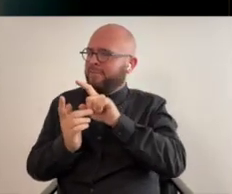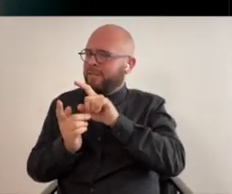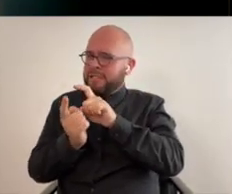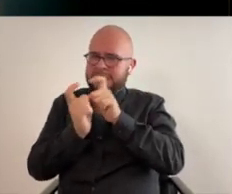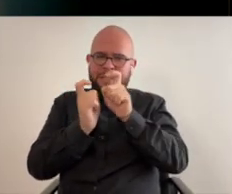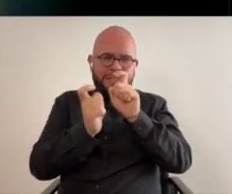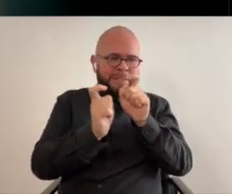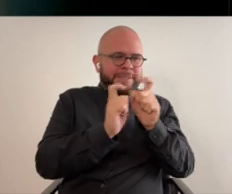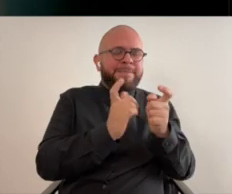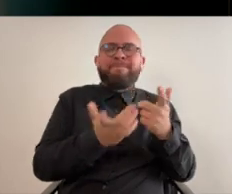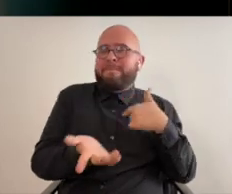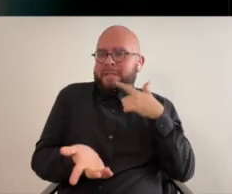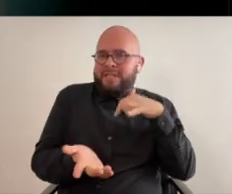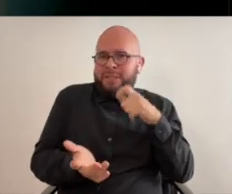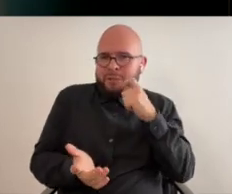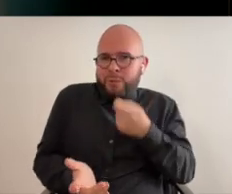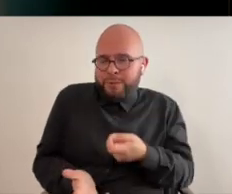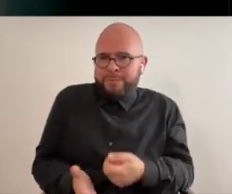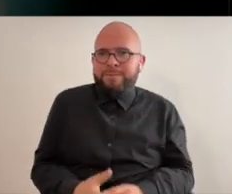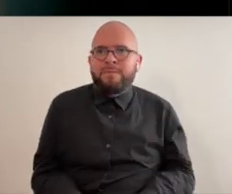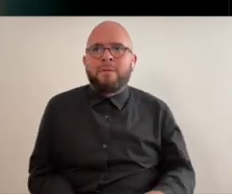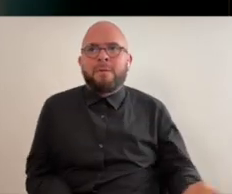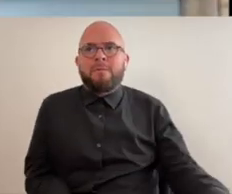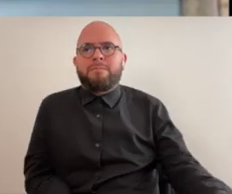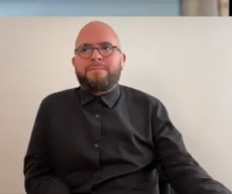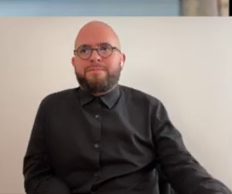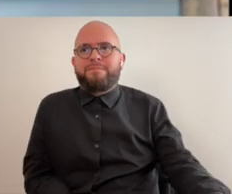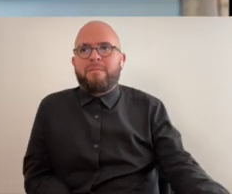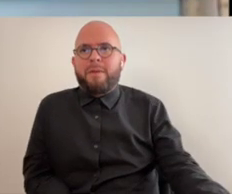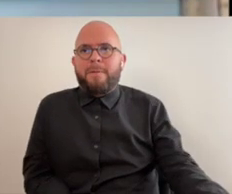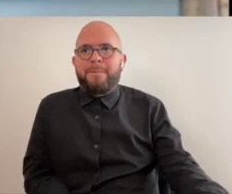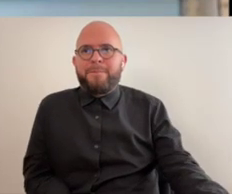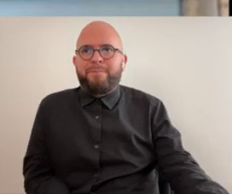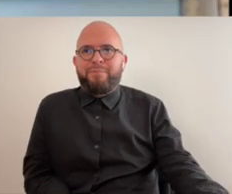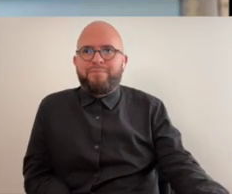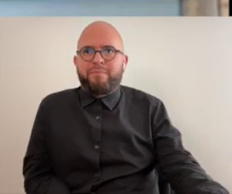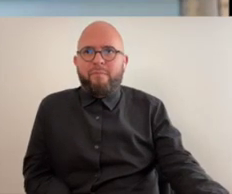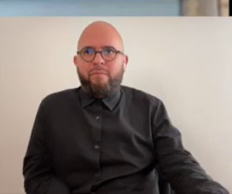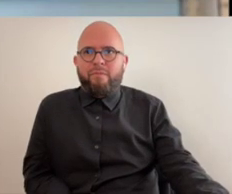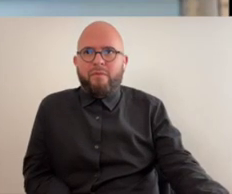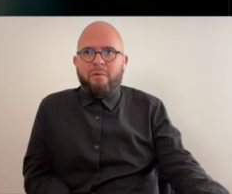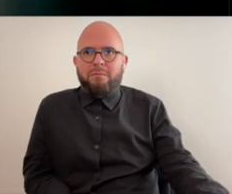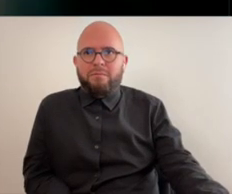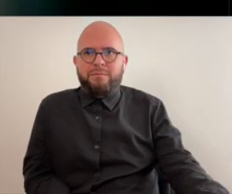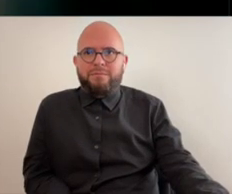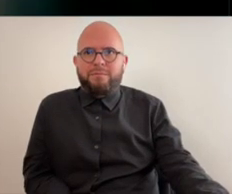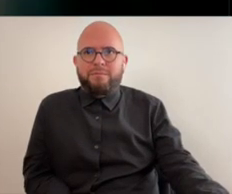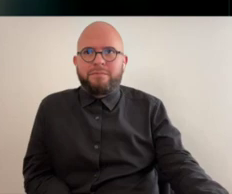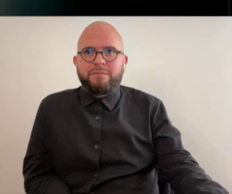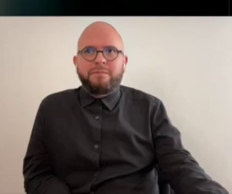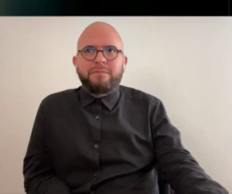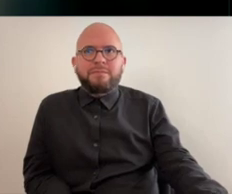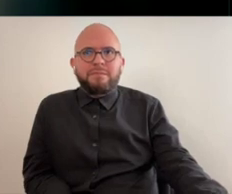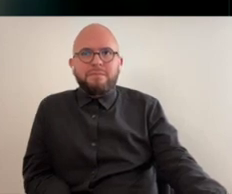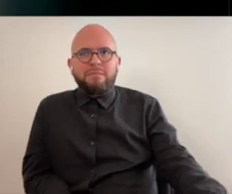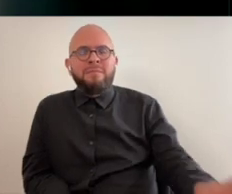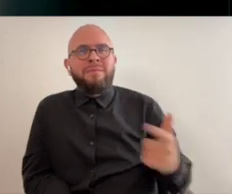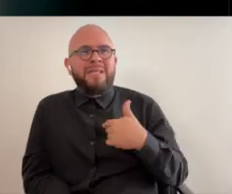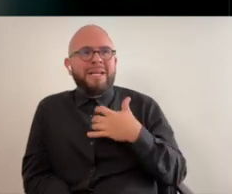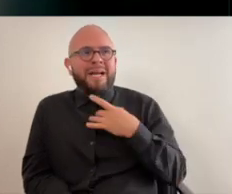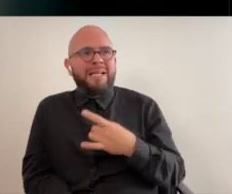years and to evolve and grow is very cool yeah i liked how there was this discussion around